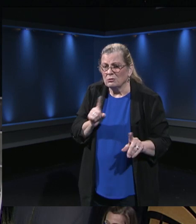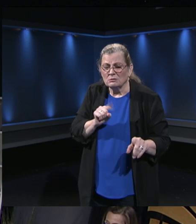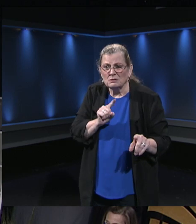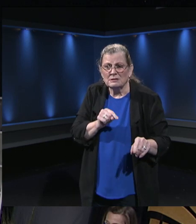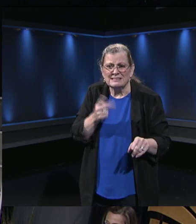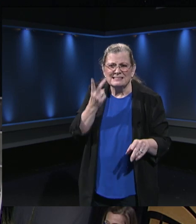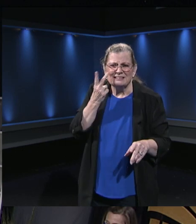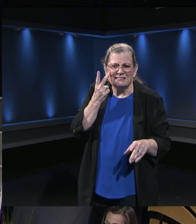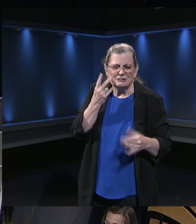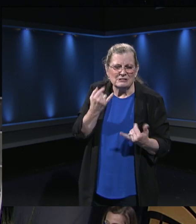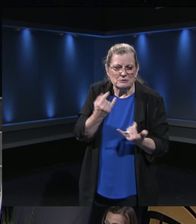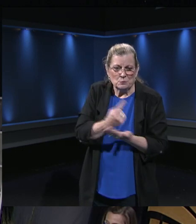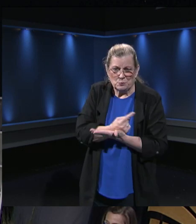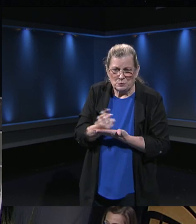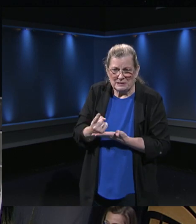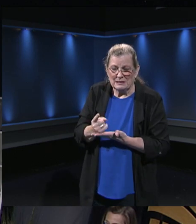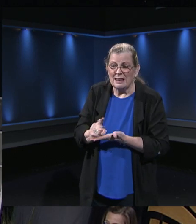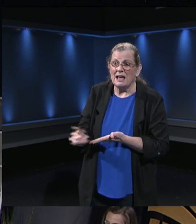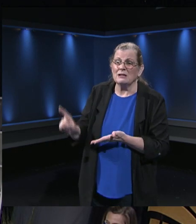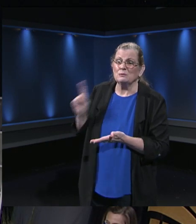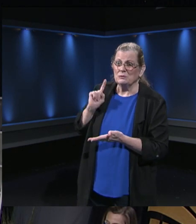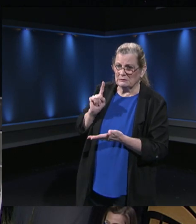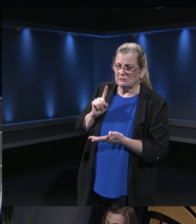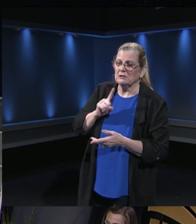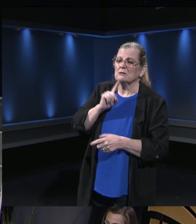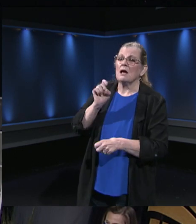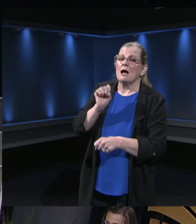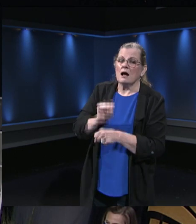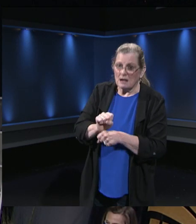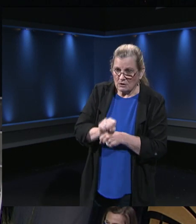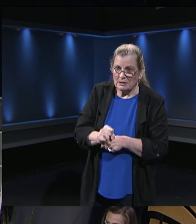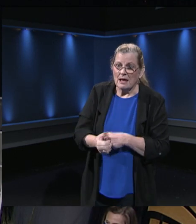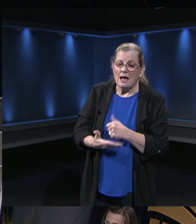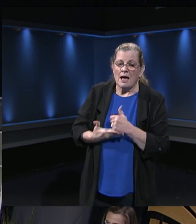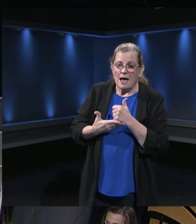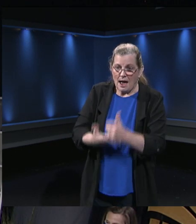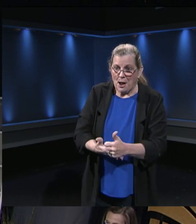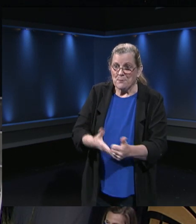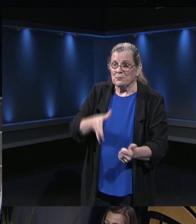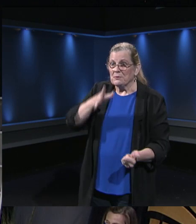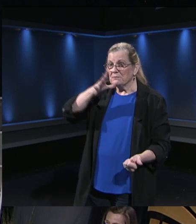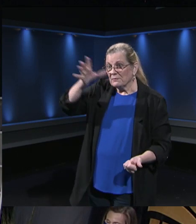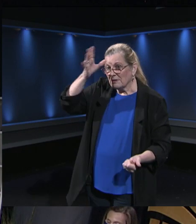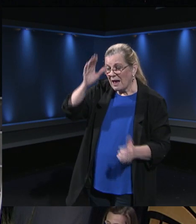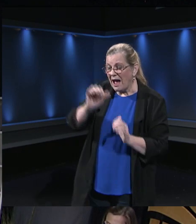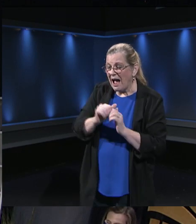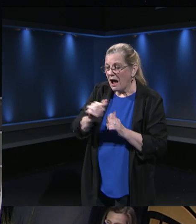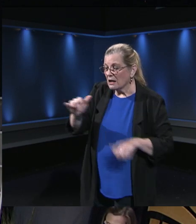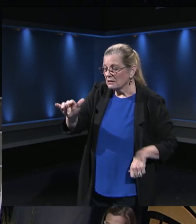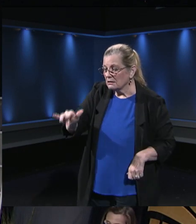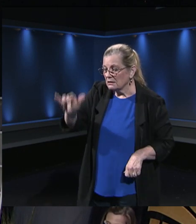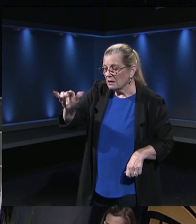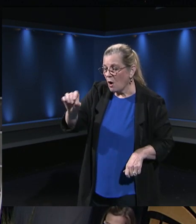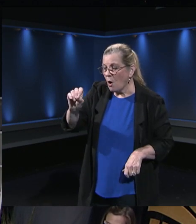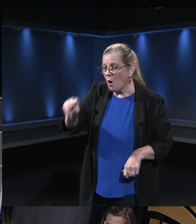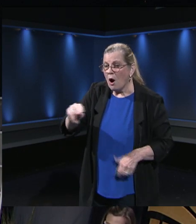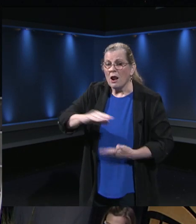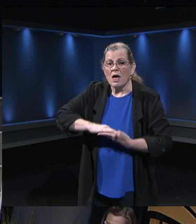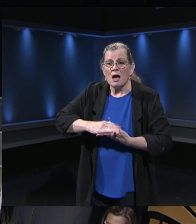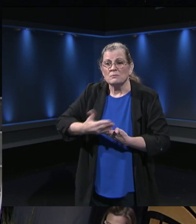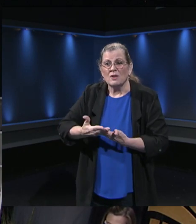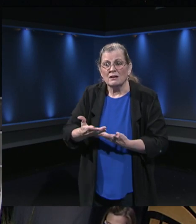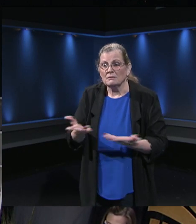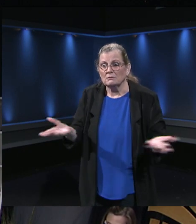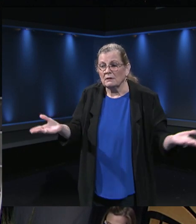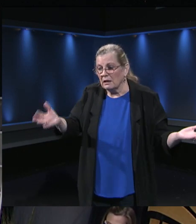and some of last week, literally helping parents learn how to turn on the computer. So I'm just asking for extra help